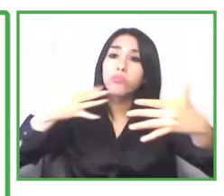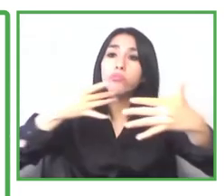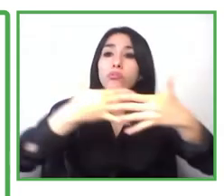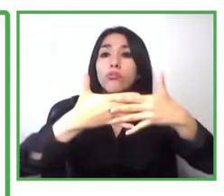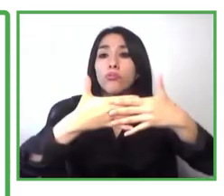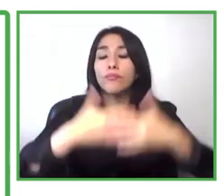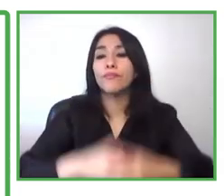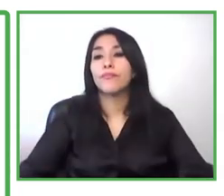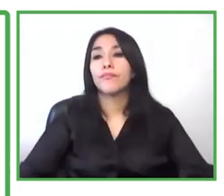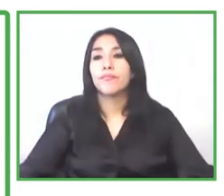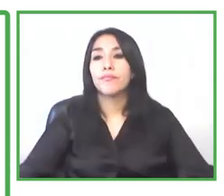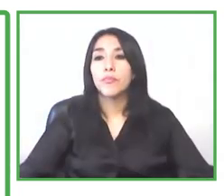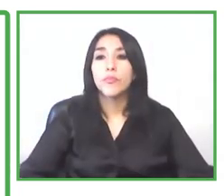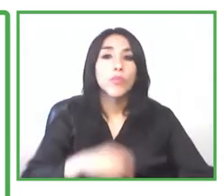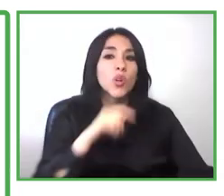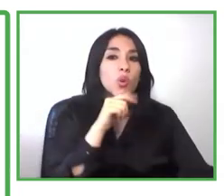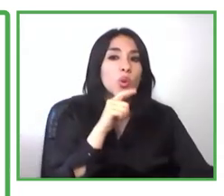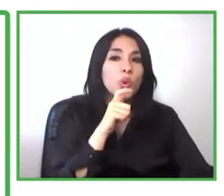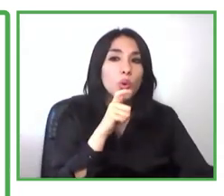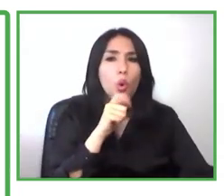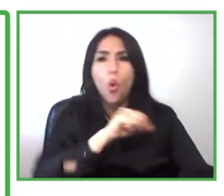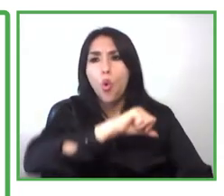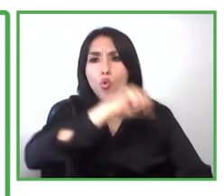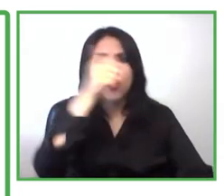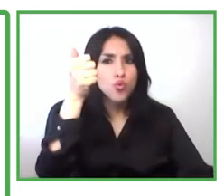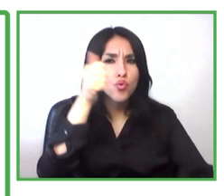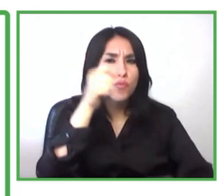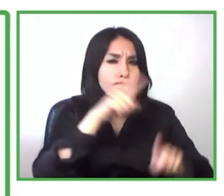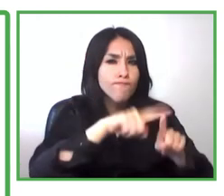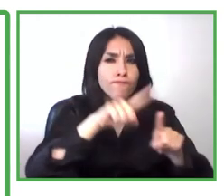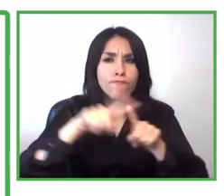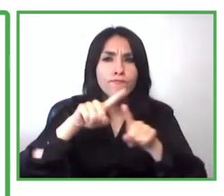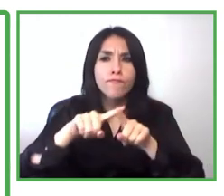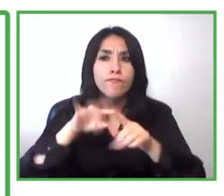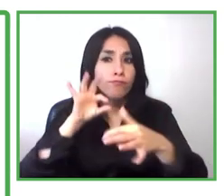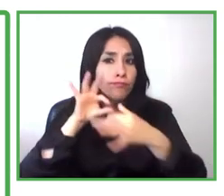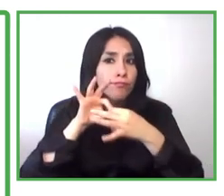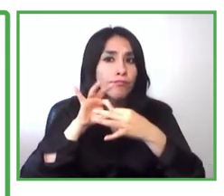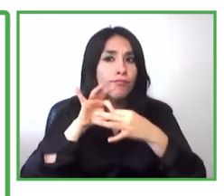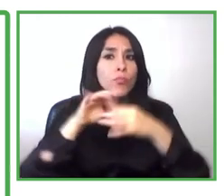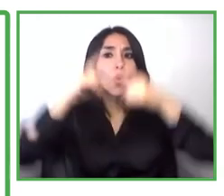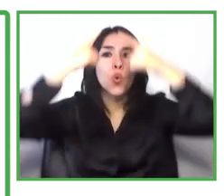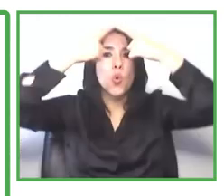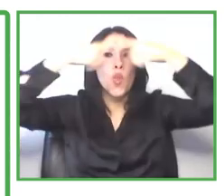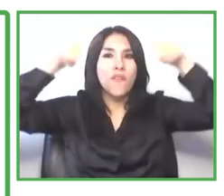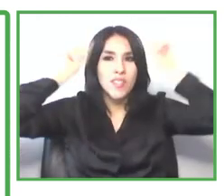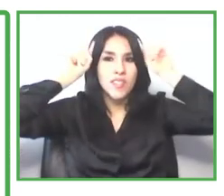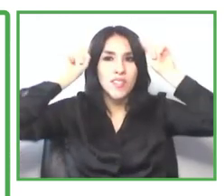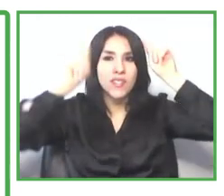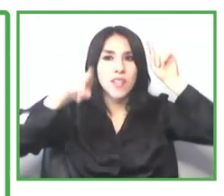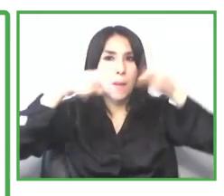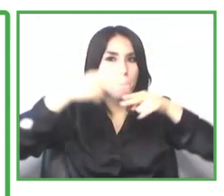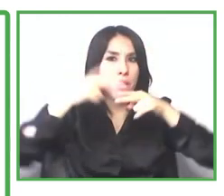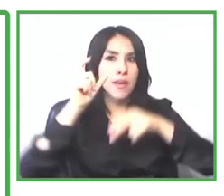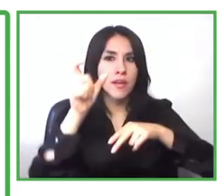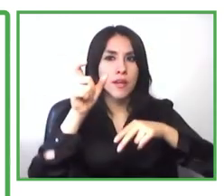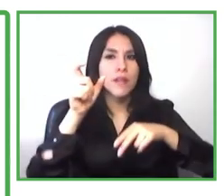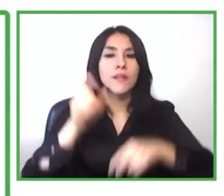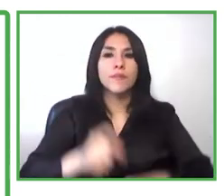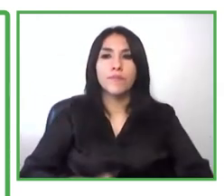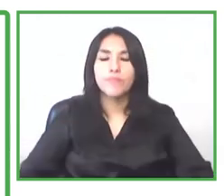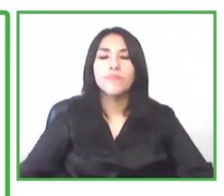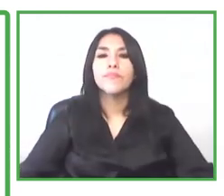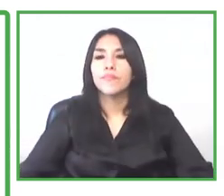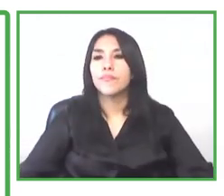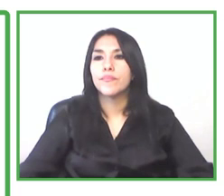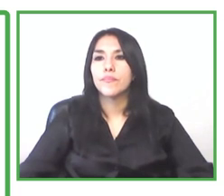increase the awareness of right of people with disability and also to ensure that before people with disability they are not like